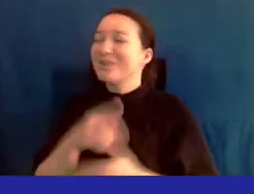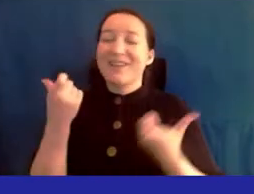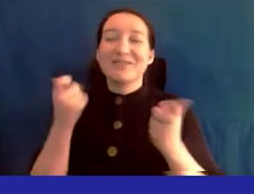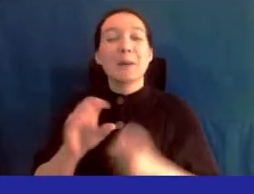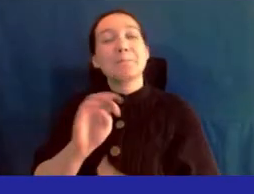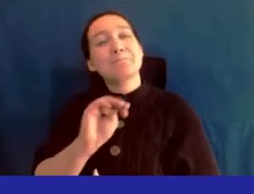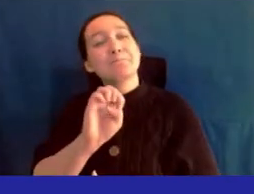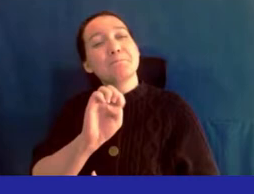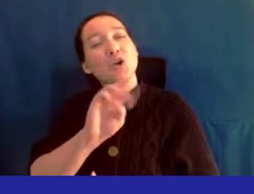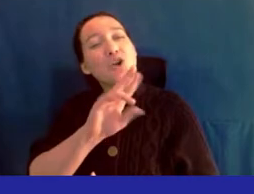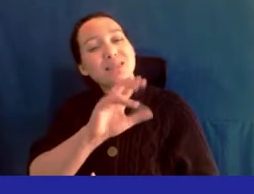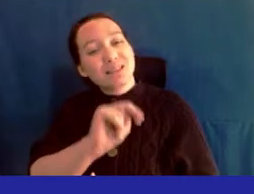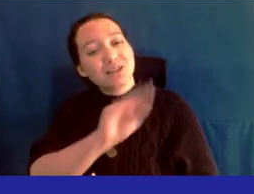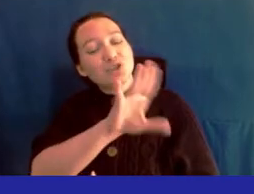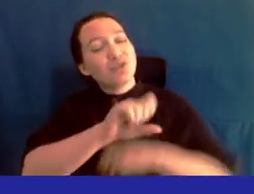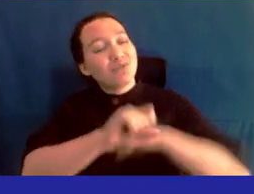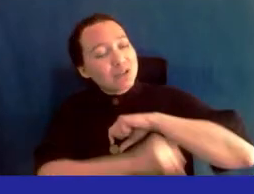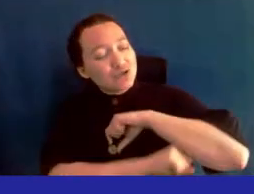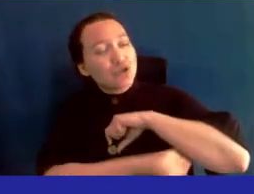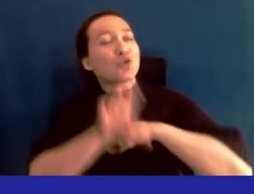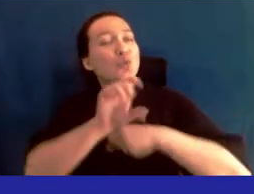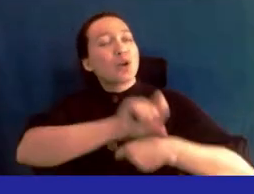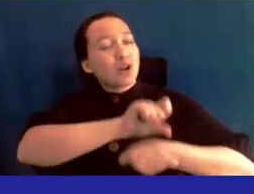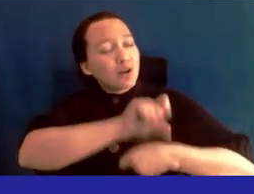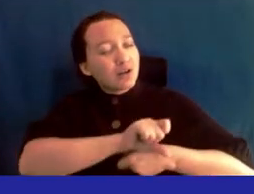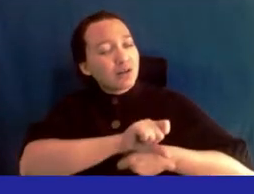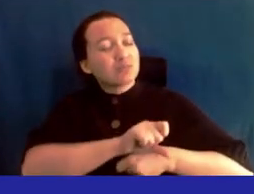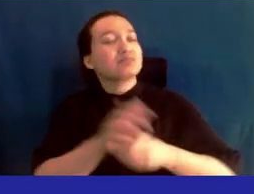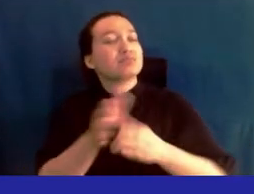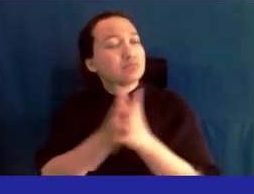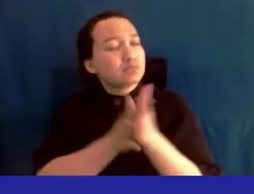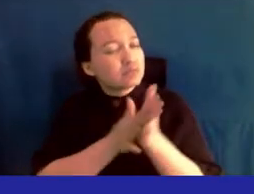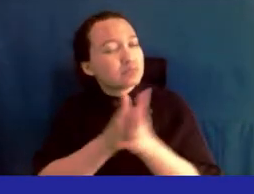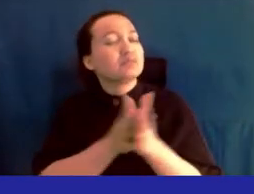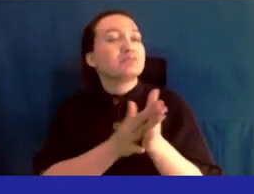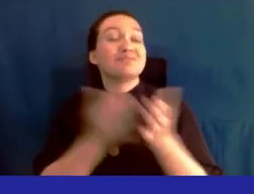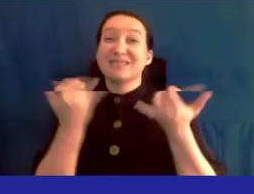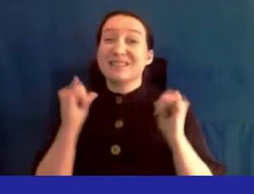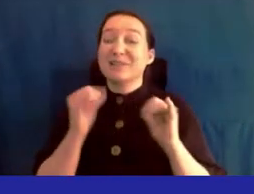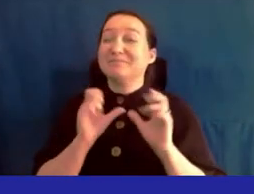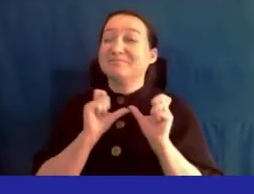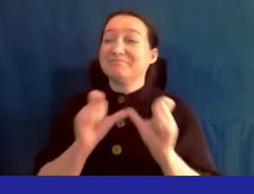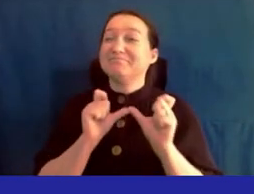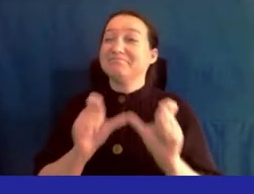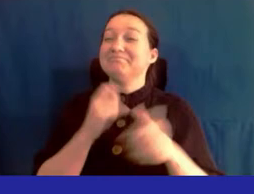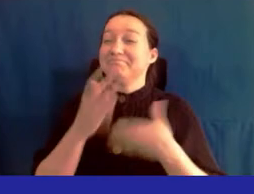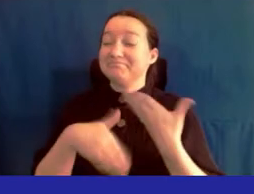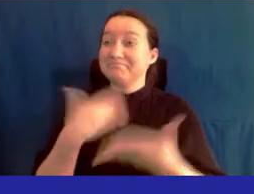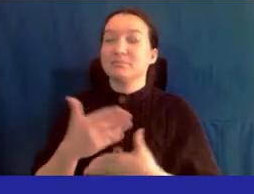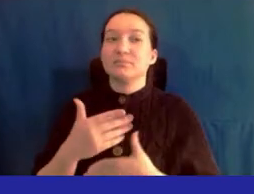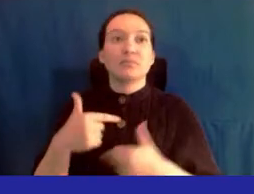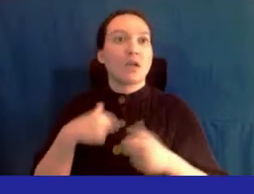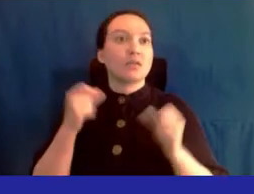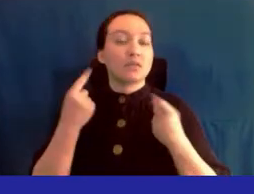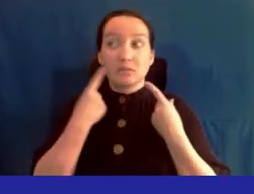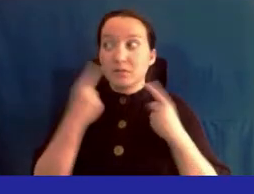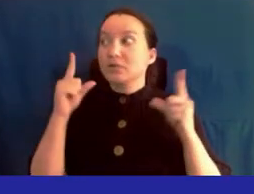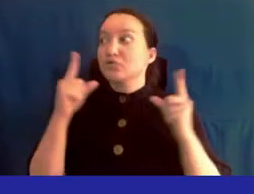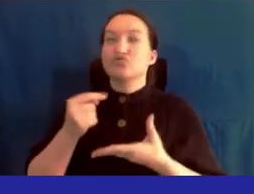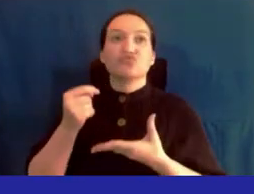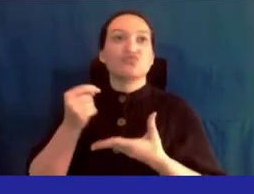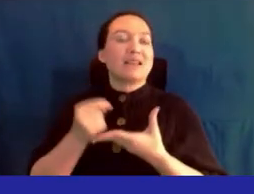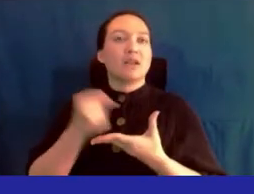and your foundation, because her work and her tenacity, and she's still going, I was able to get treated,